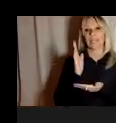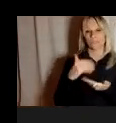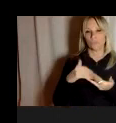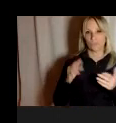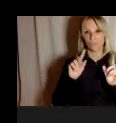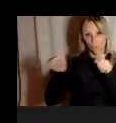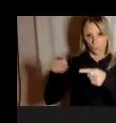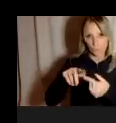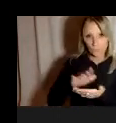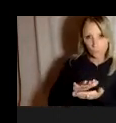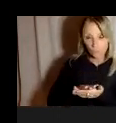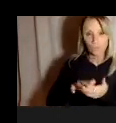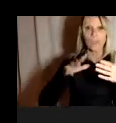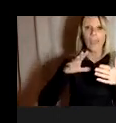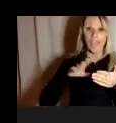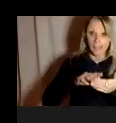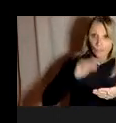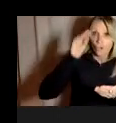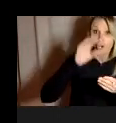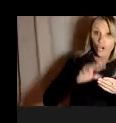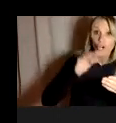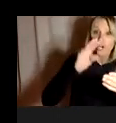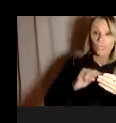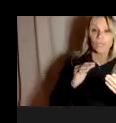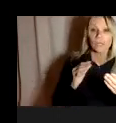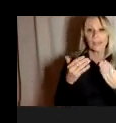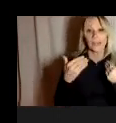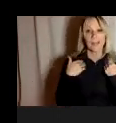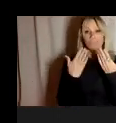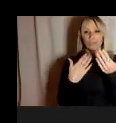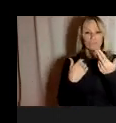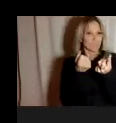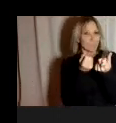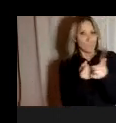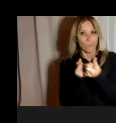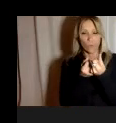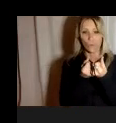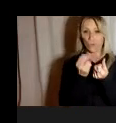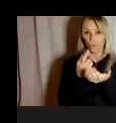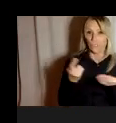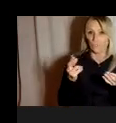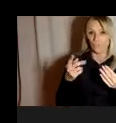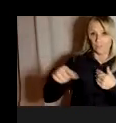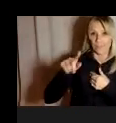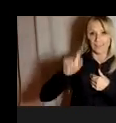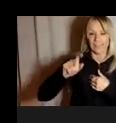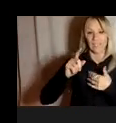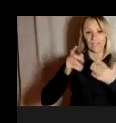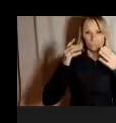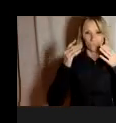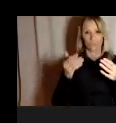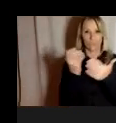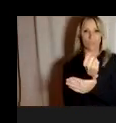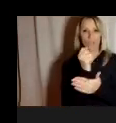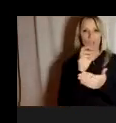they're entitled to have whatever support and services and resources they need so they can learn and so they can access